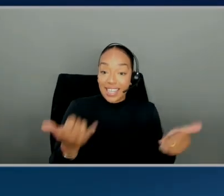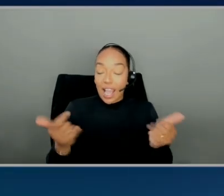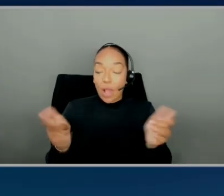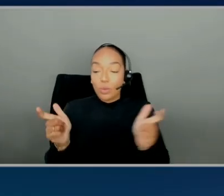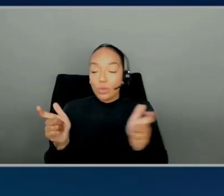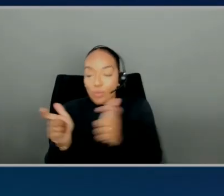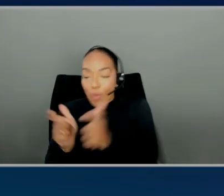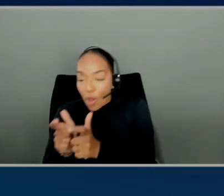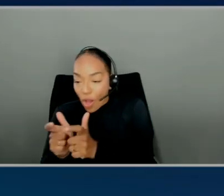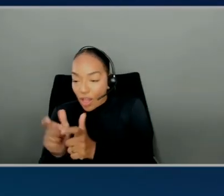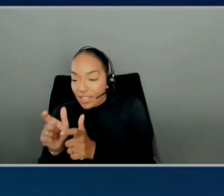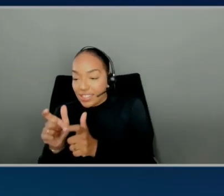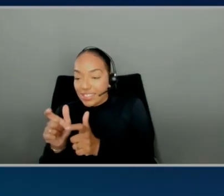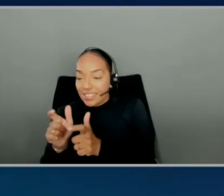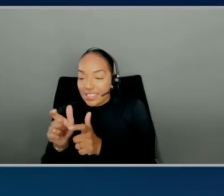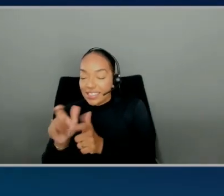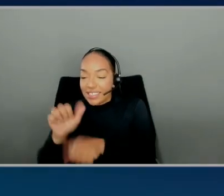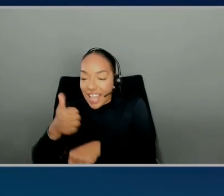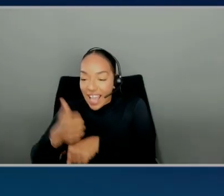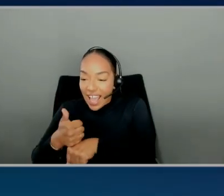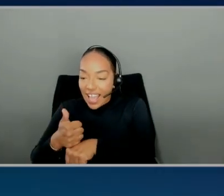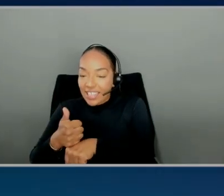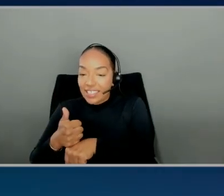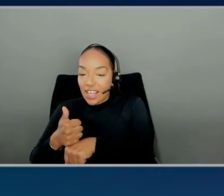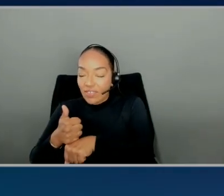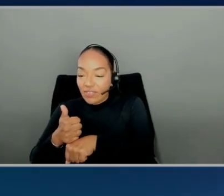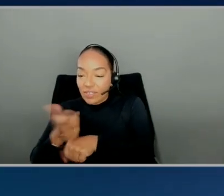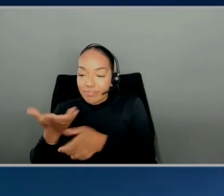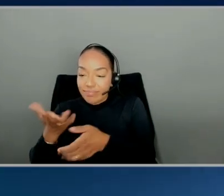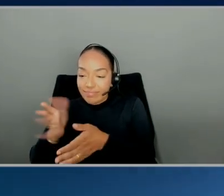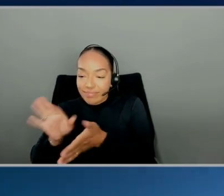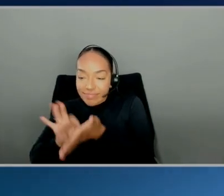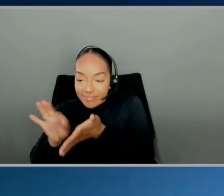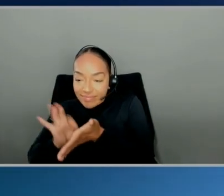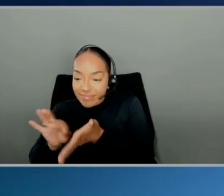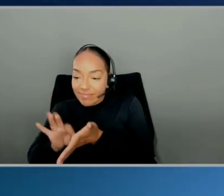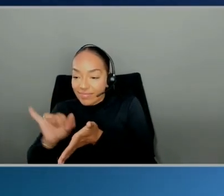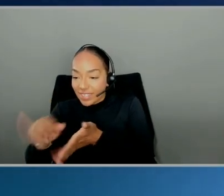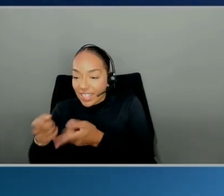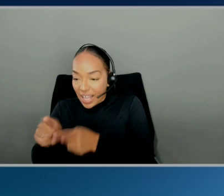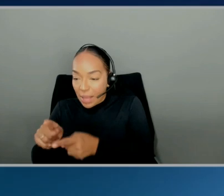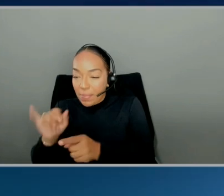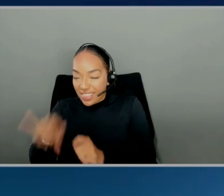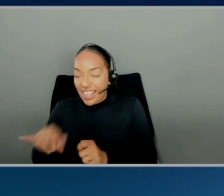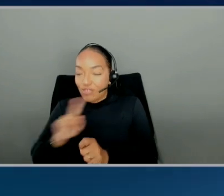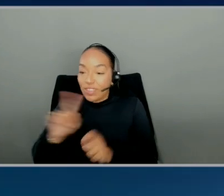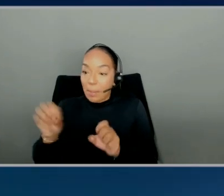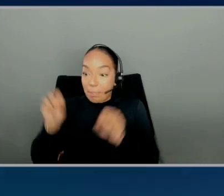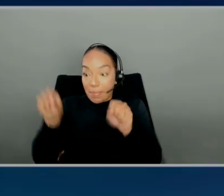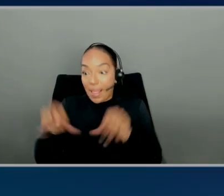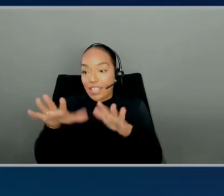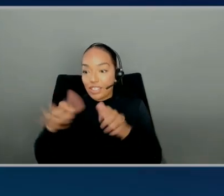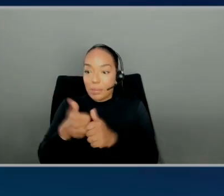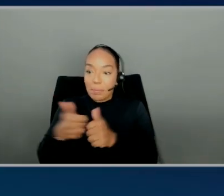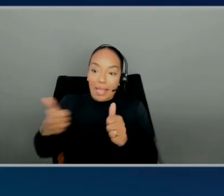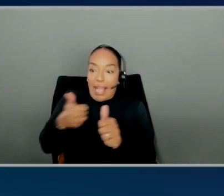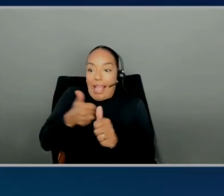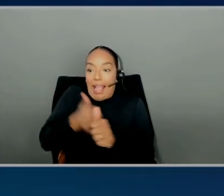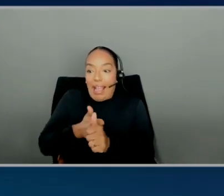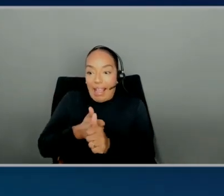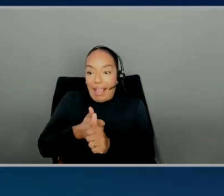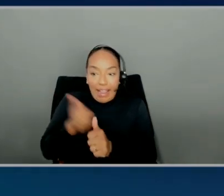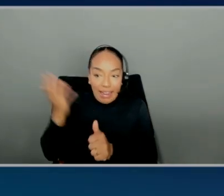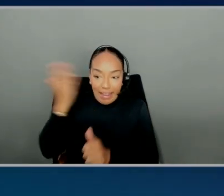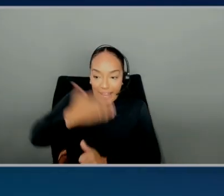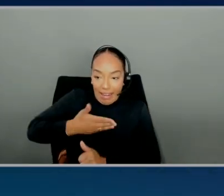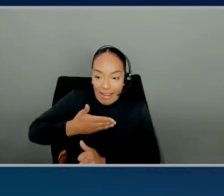computations that happen, right? Yeah. And this is all kind of the magic behind the scene. Kind of there are multiple ways in which you do that.